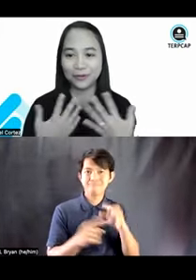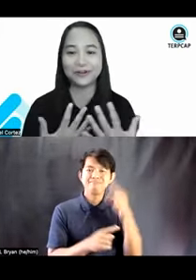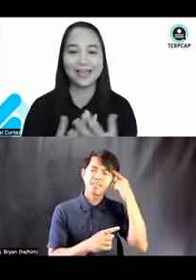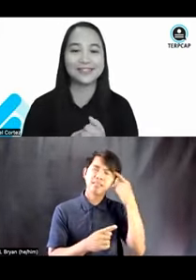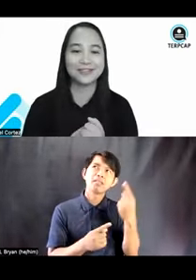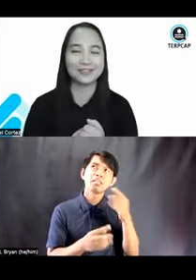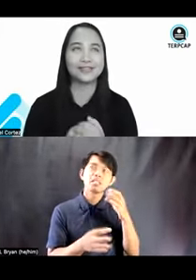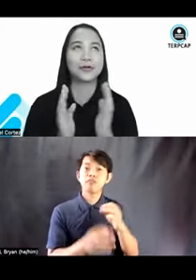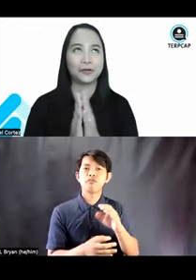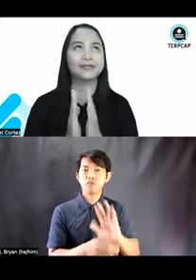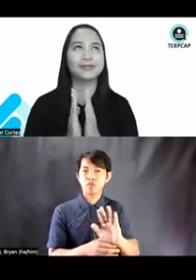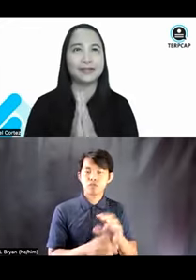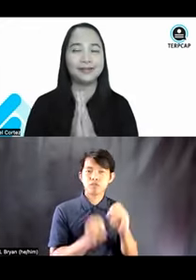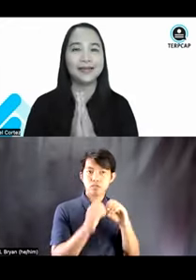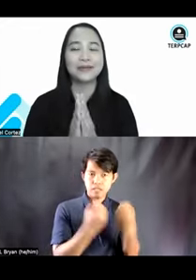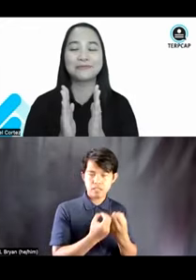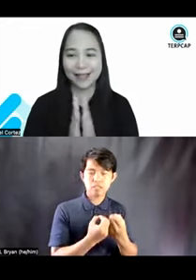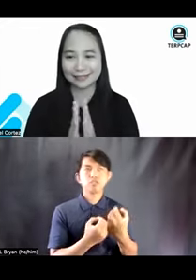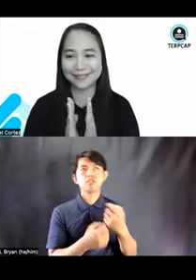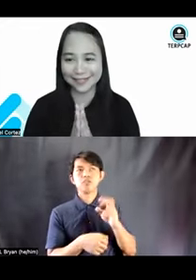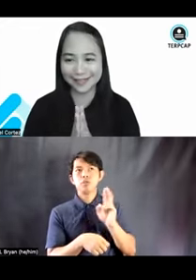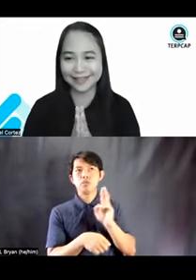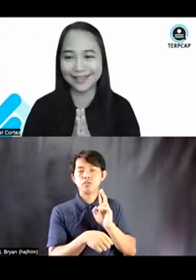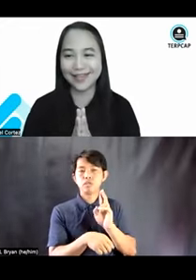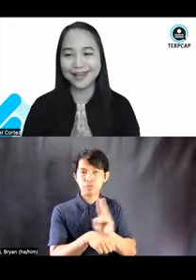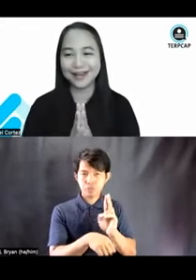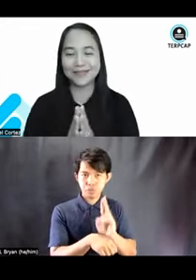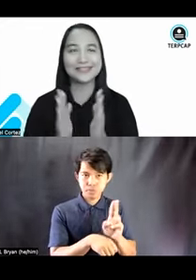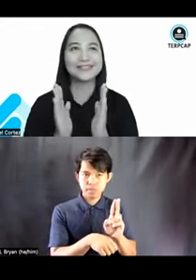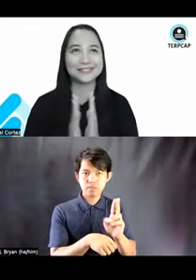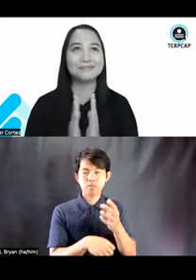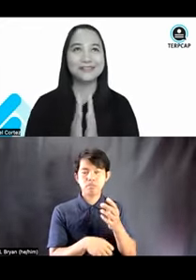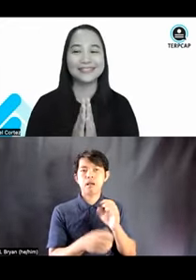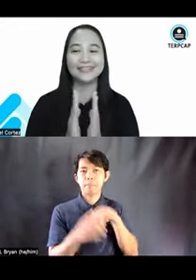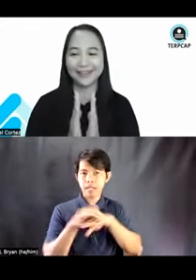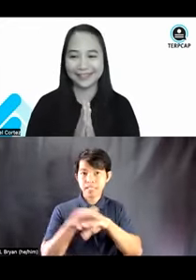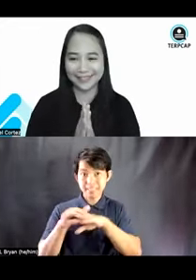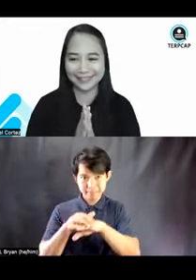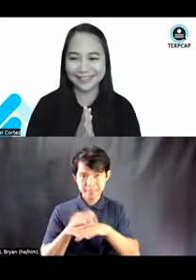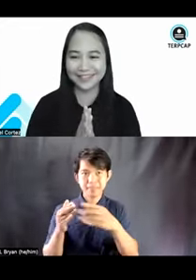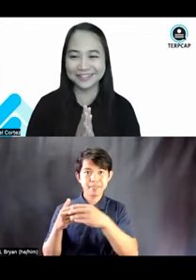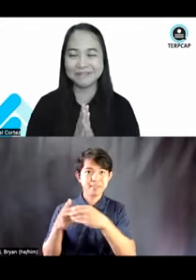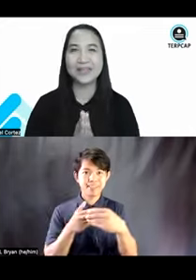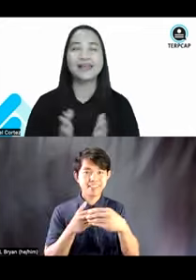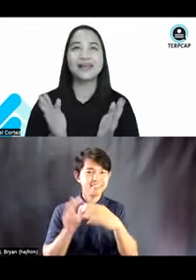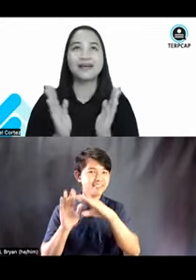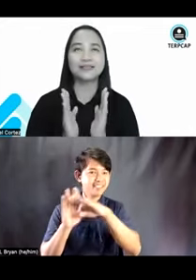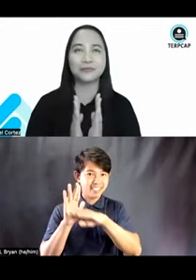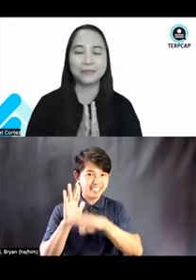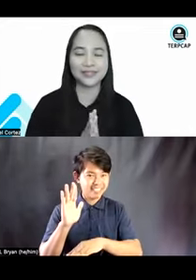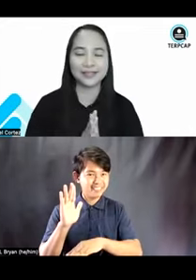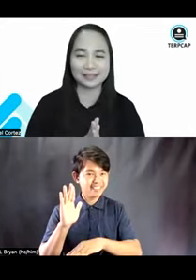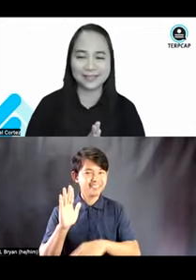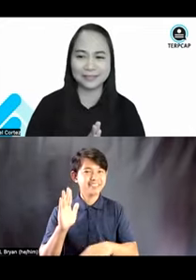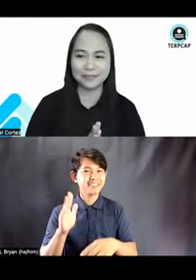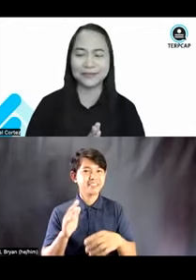if your organization is currently practicing accessibility guidelines, is